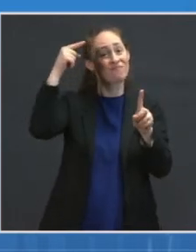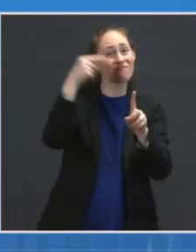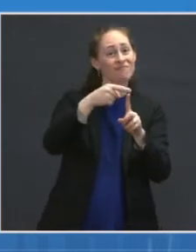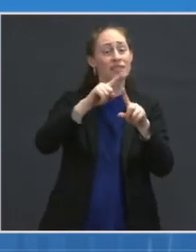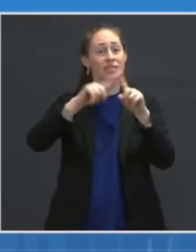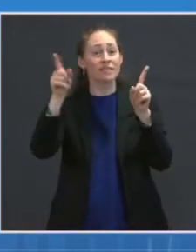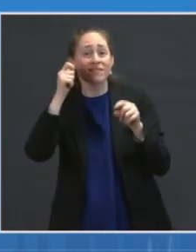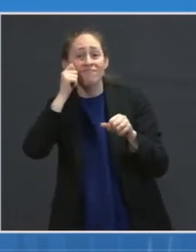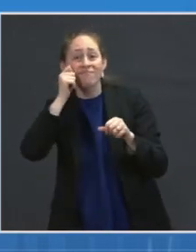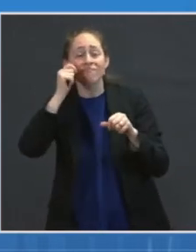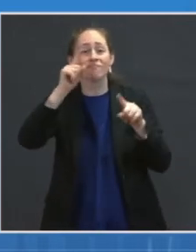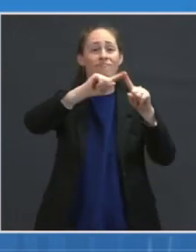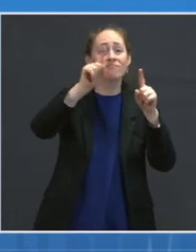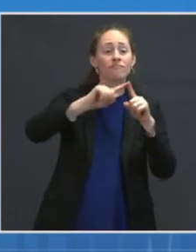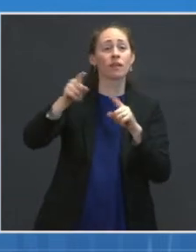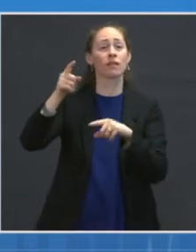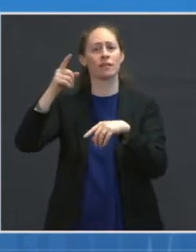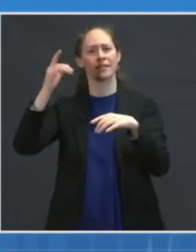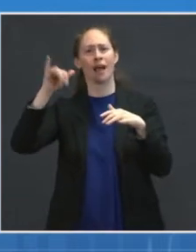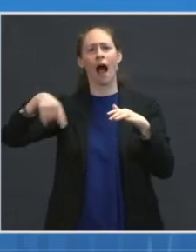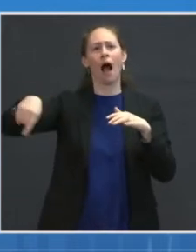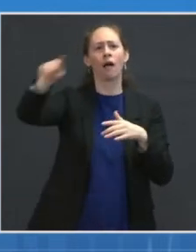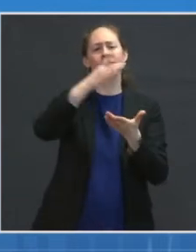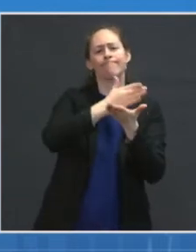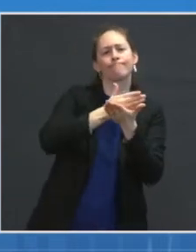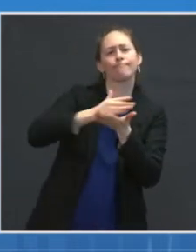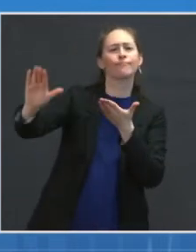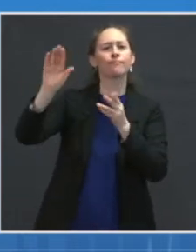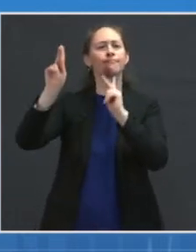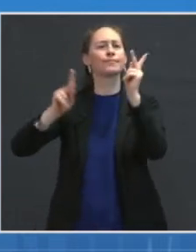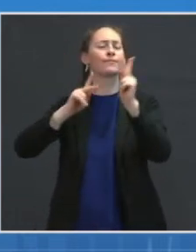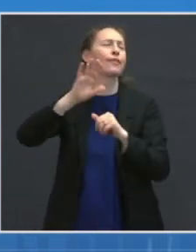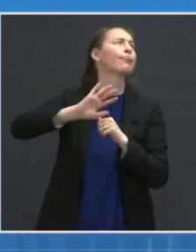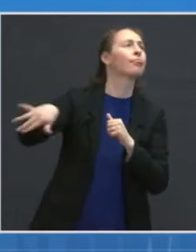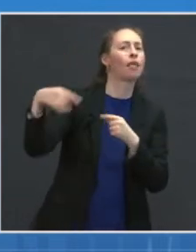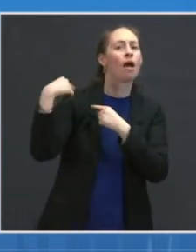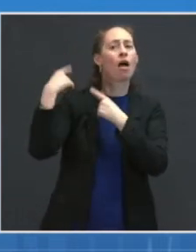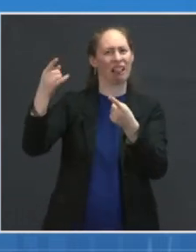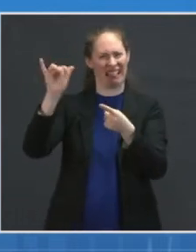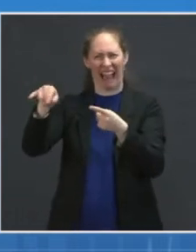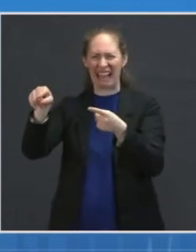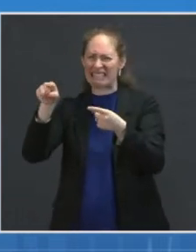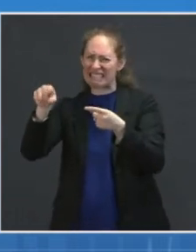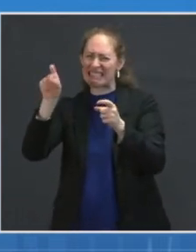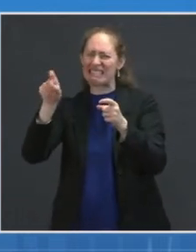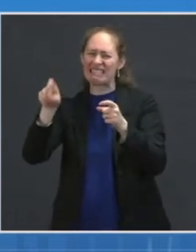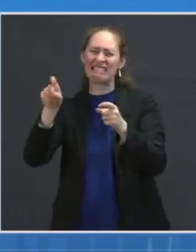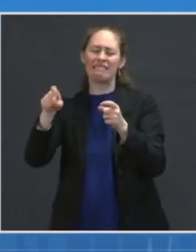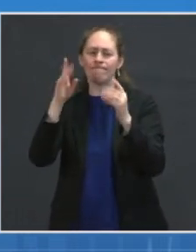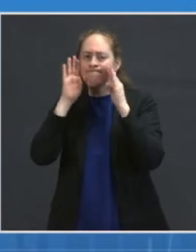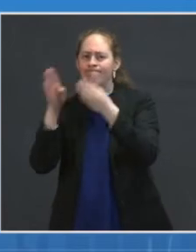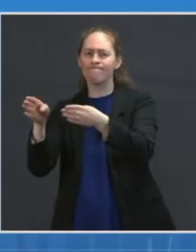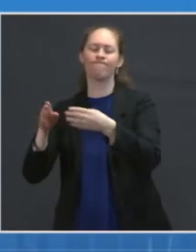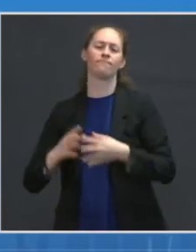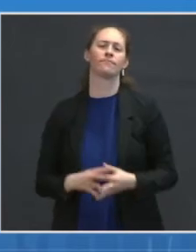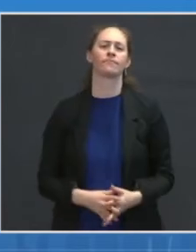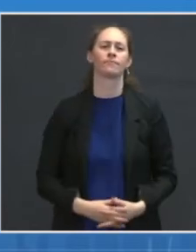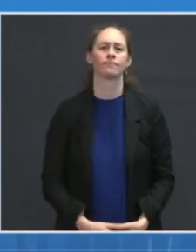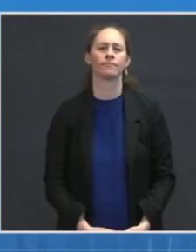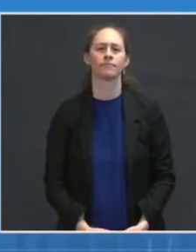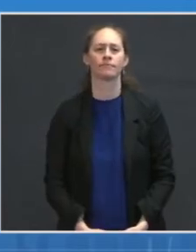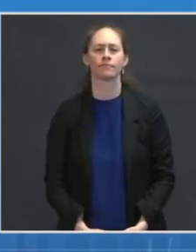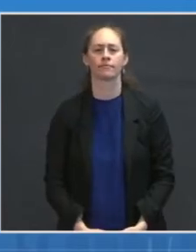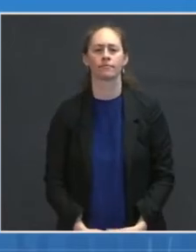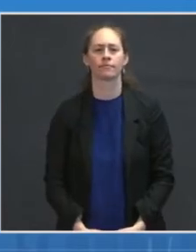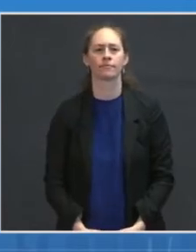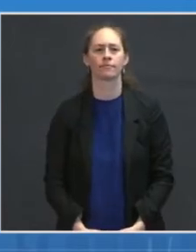Thank you, Dr. Walensky, I want to finish where we started, which is to thank everybody who